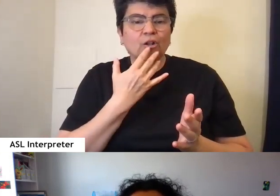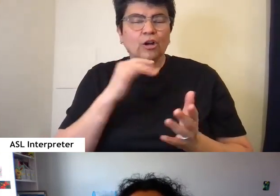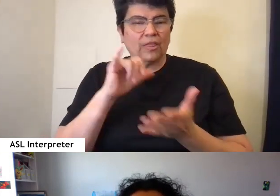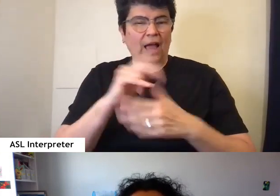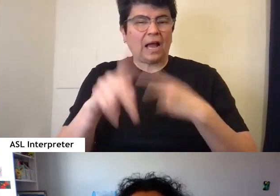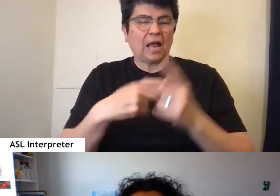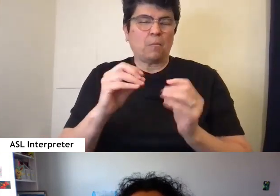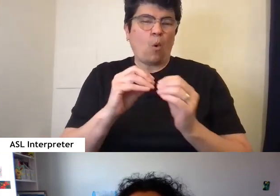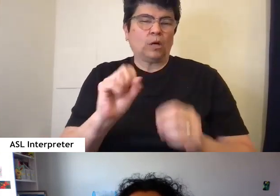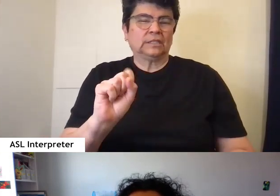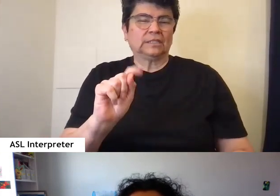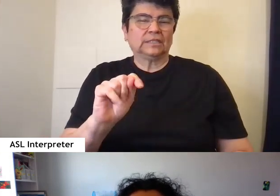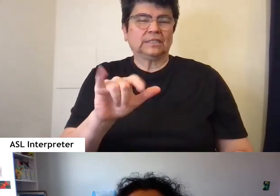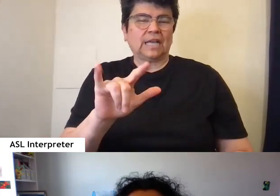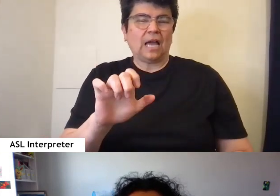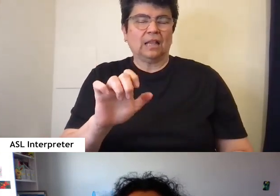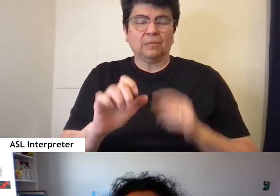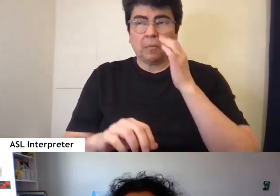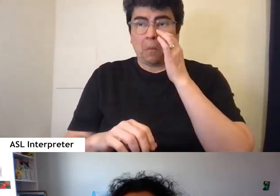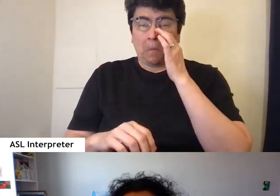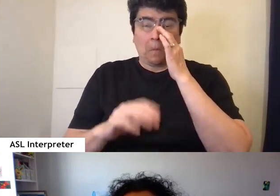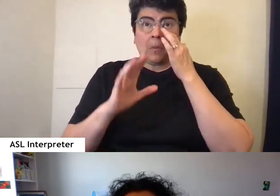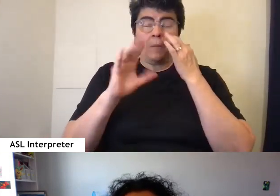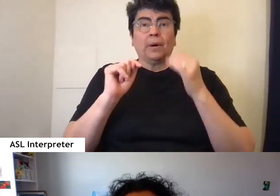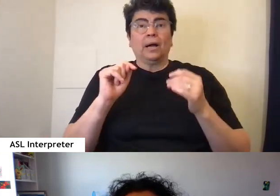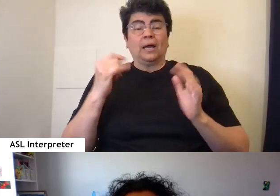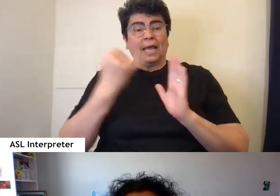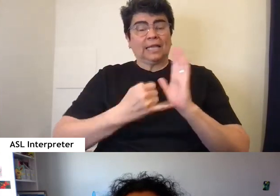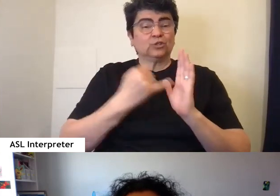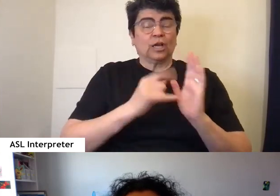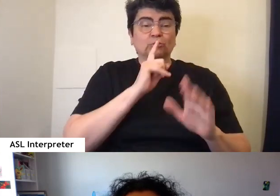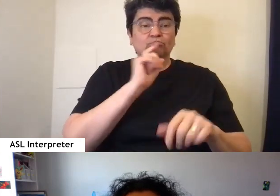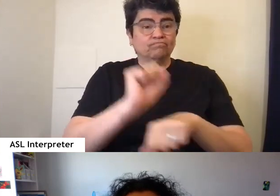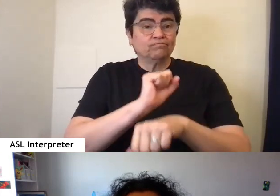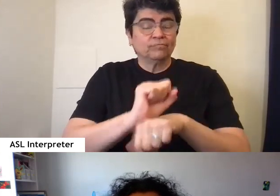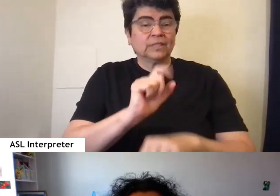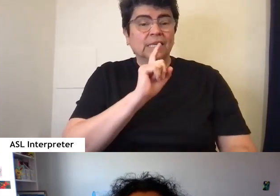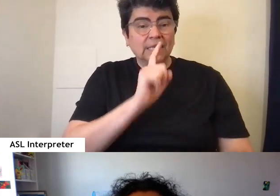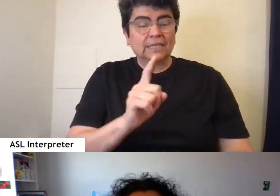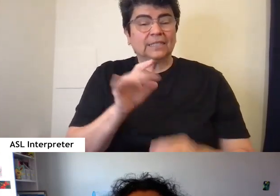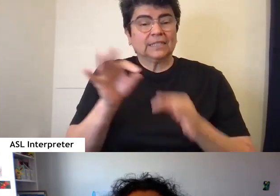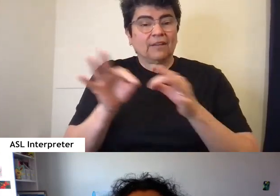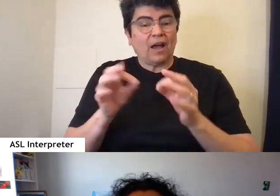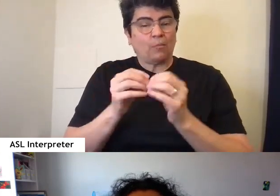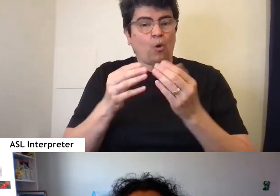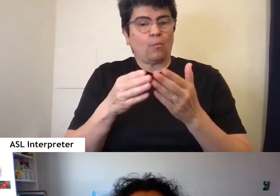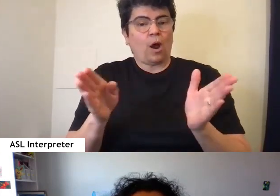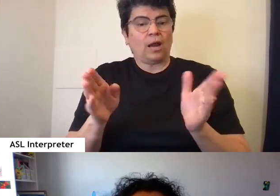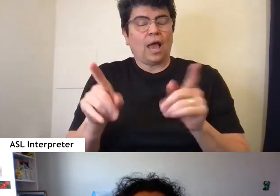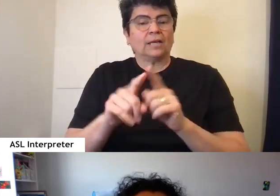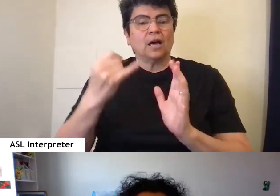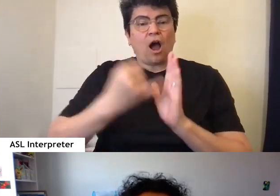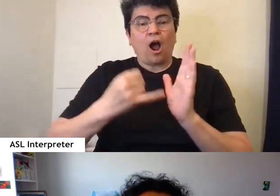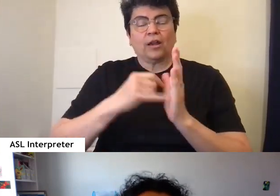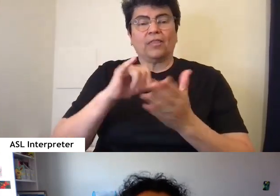stylistic direction. But illustration is defined more broadly as art that